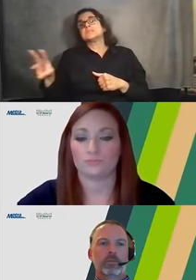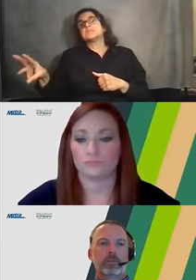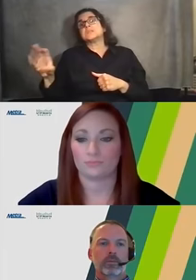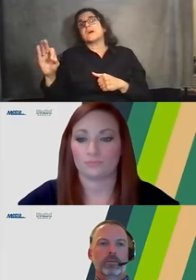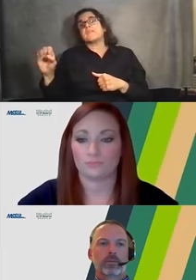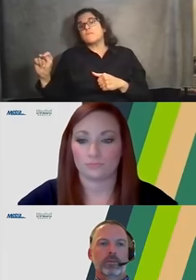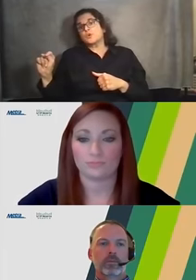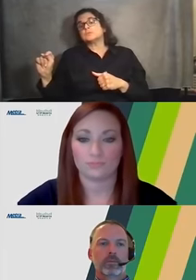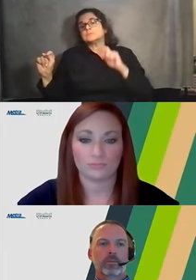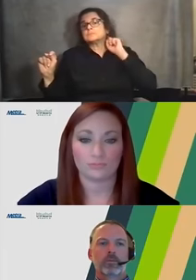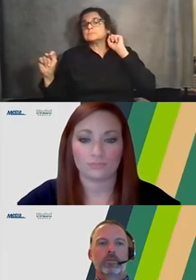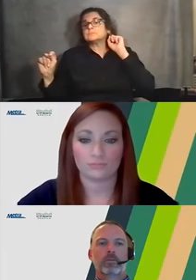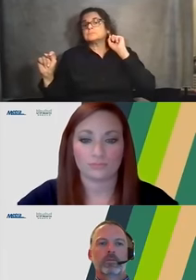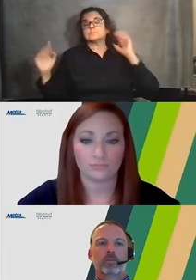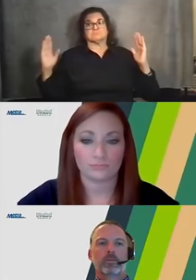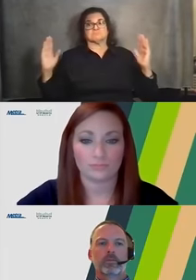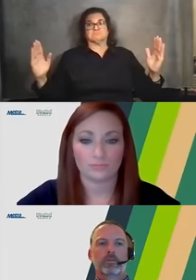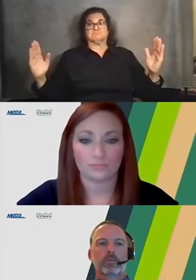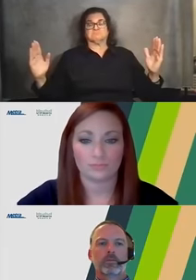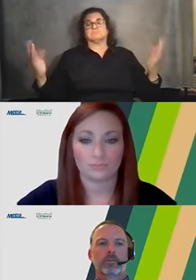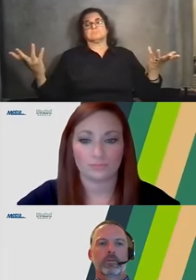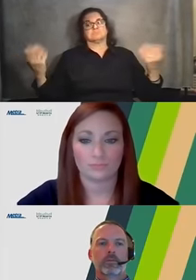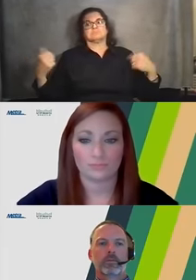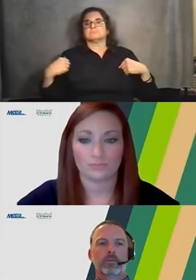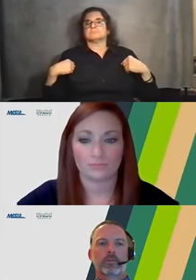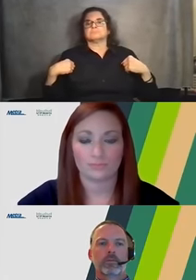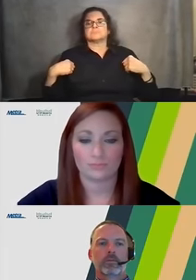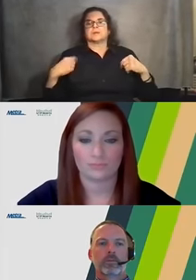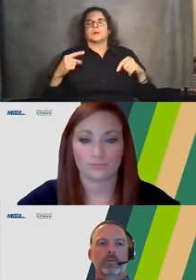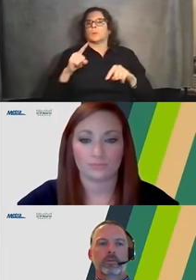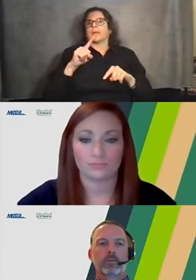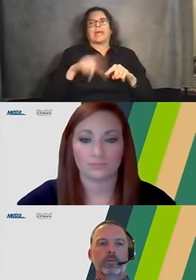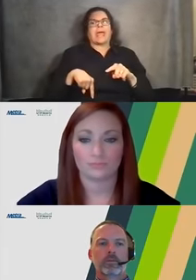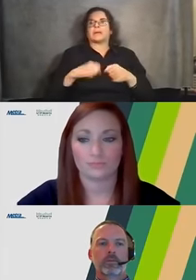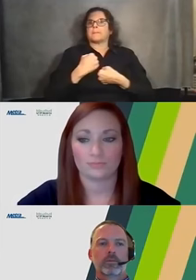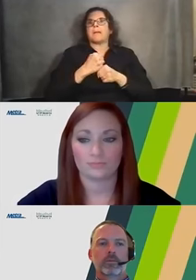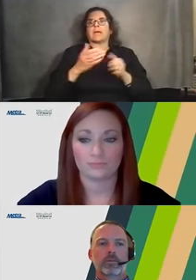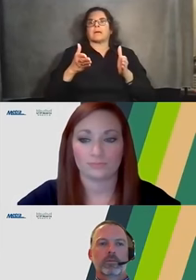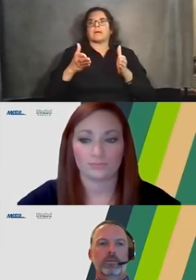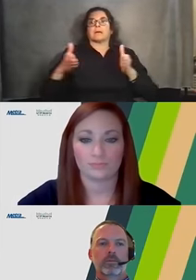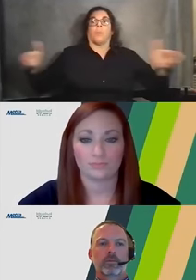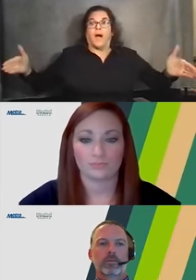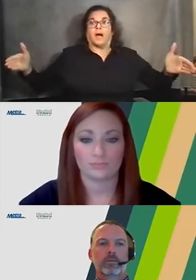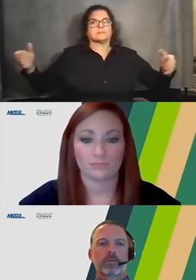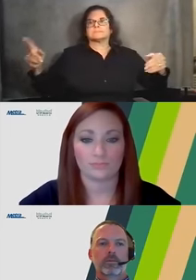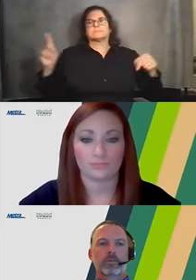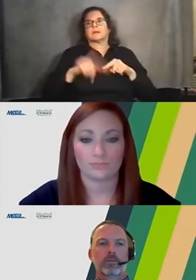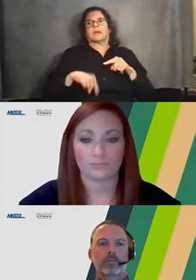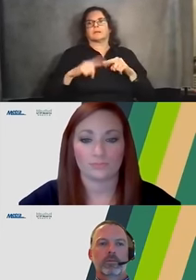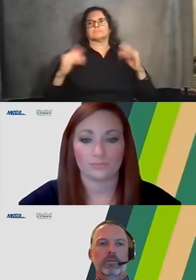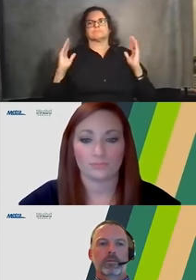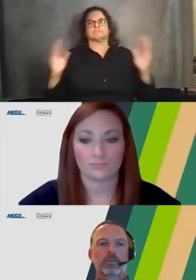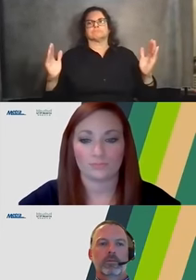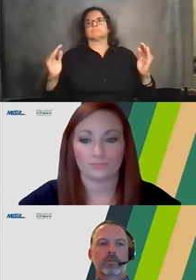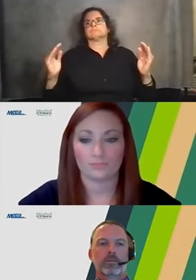walls at the, at the bridges. And so there's not really space to widen or shrink those, those locations. Again, we're,